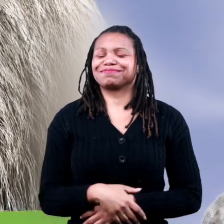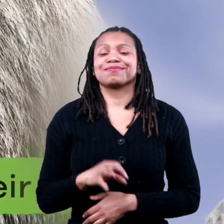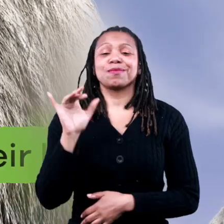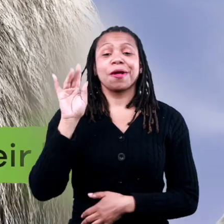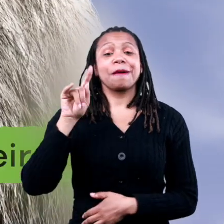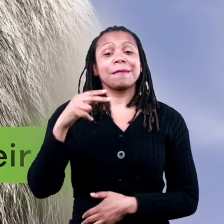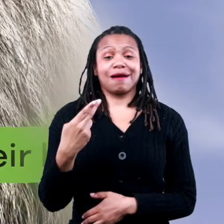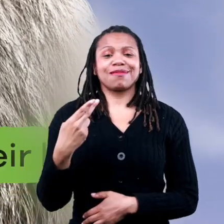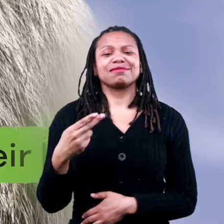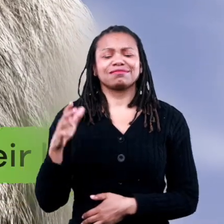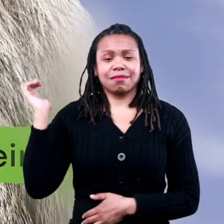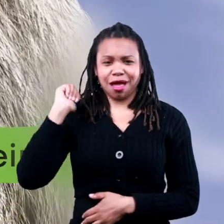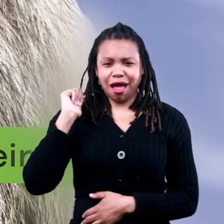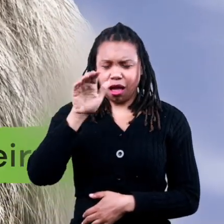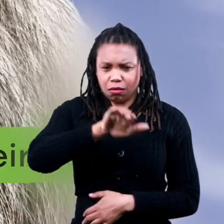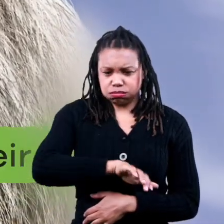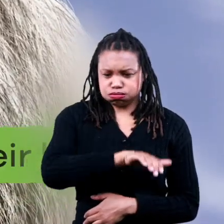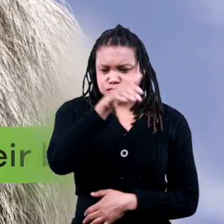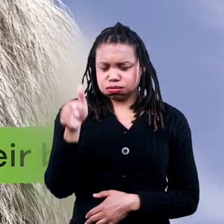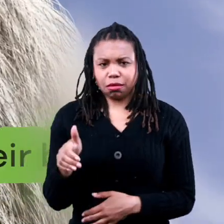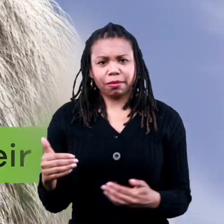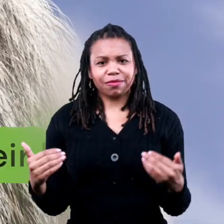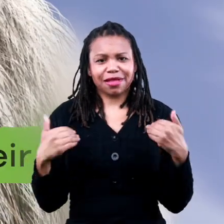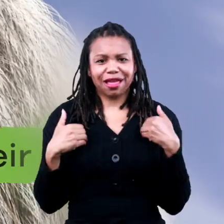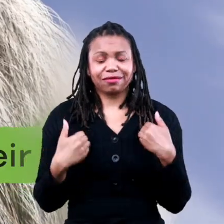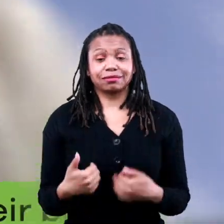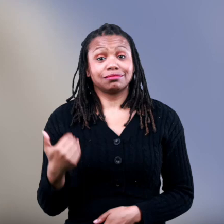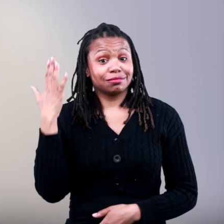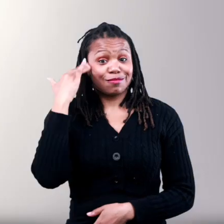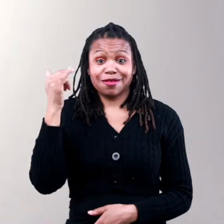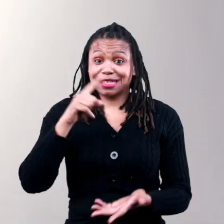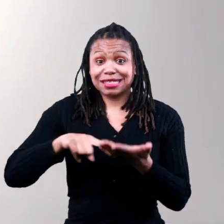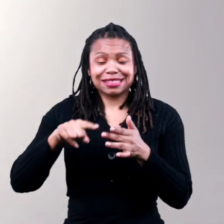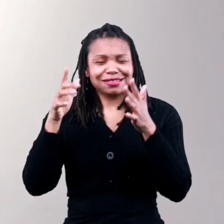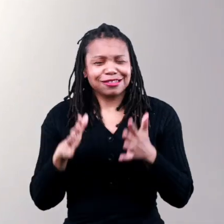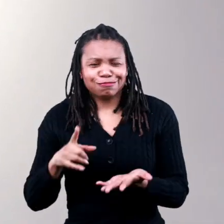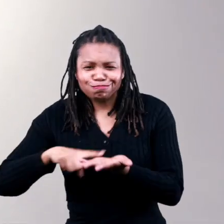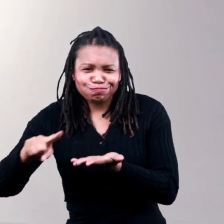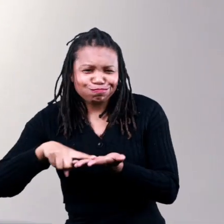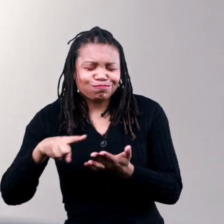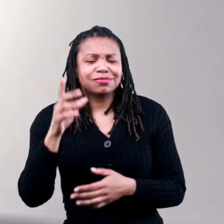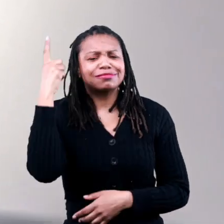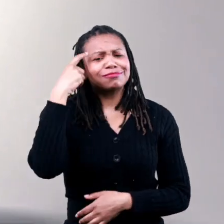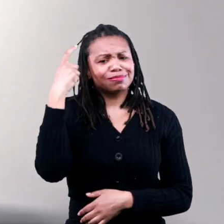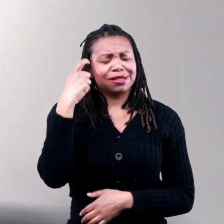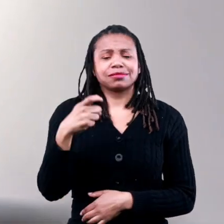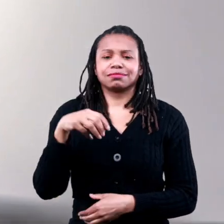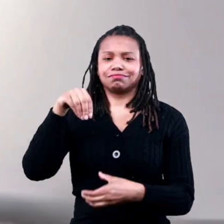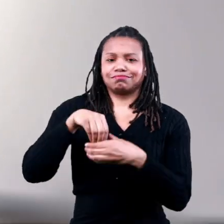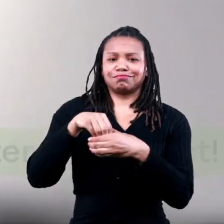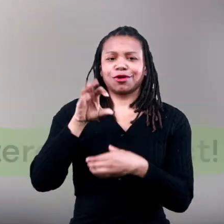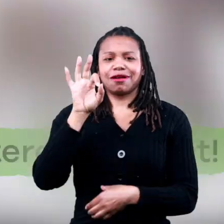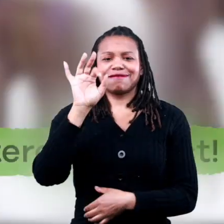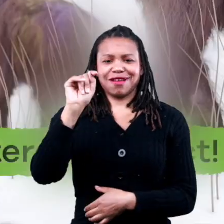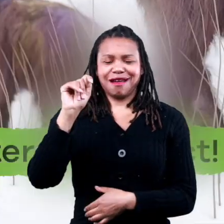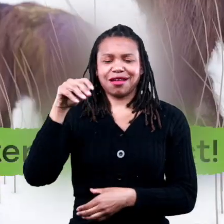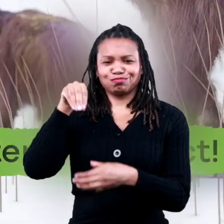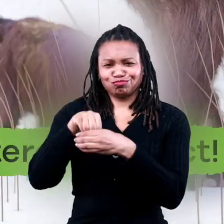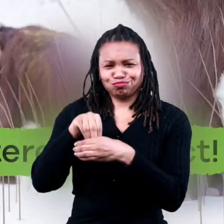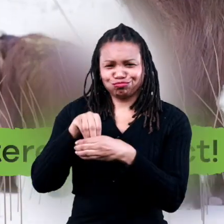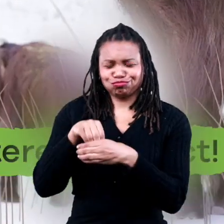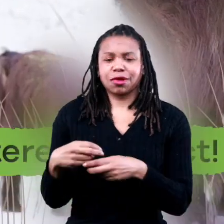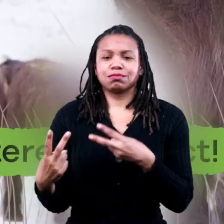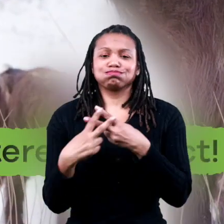woolly mammoths had a lump on their back which scientists think were stores of fat that provided